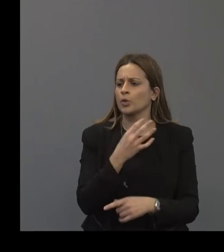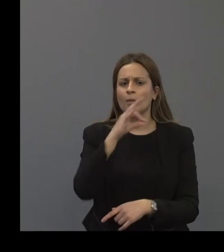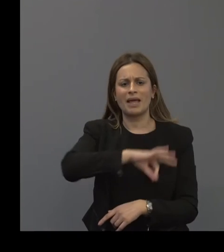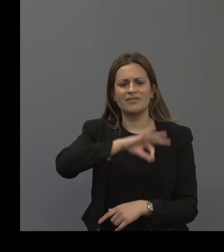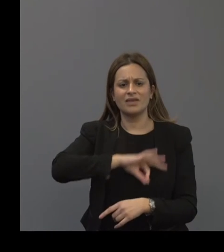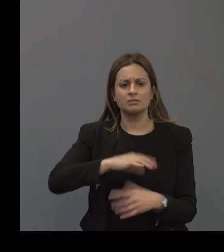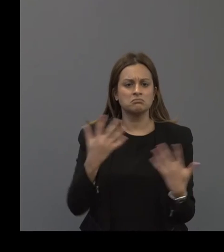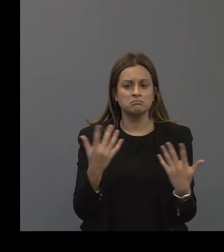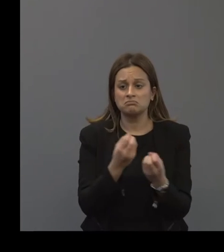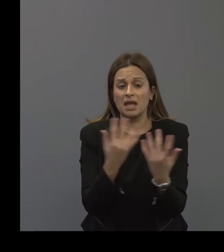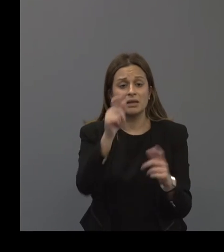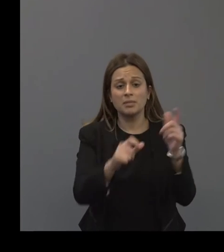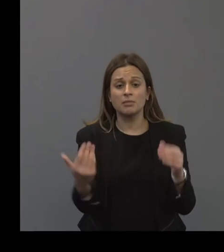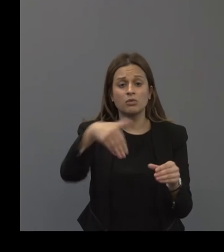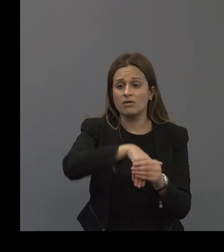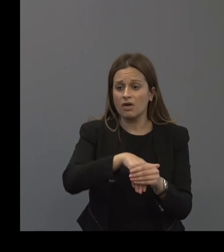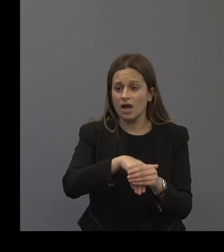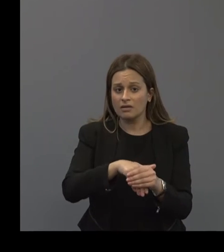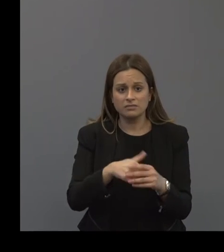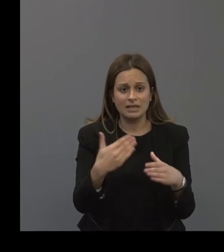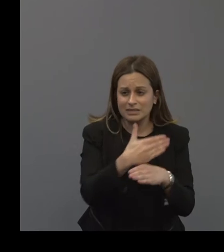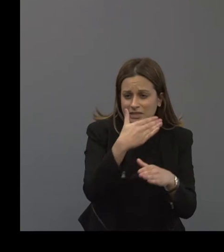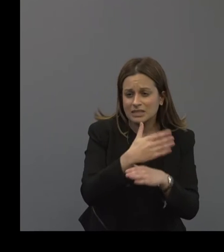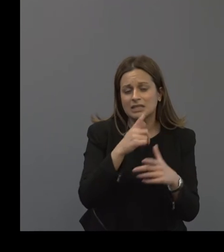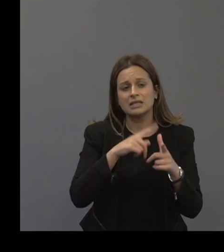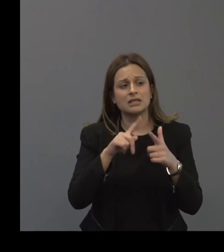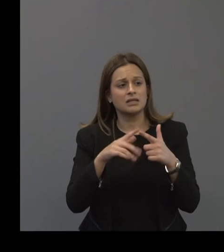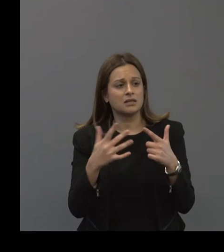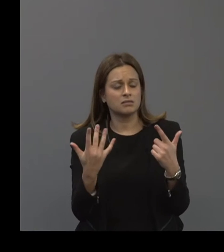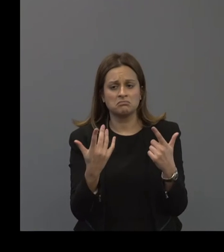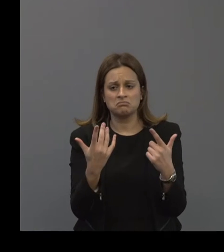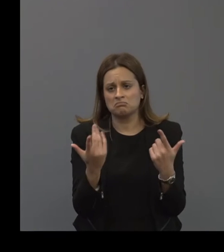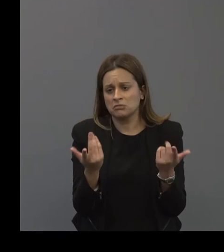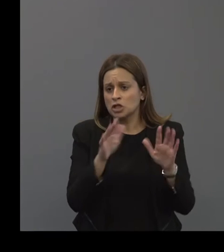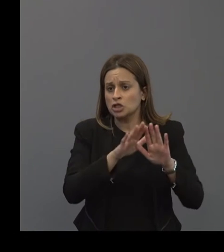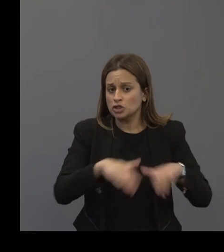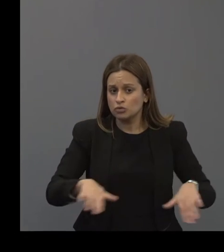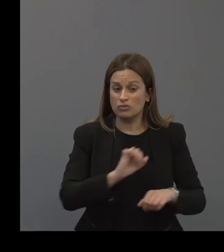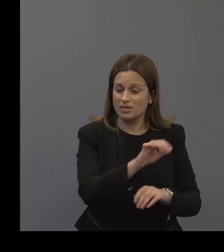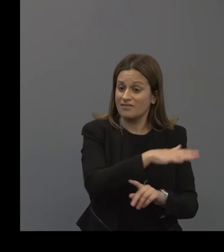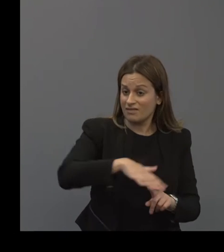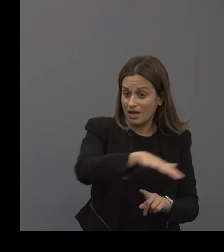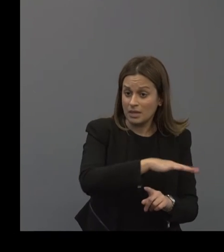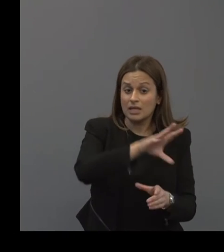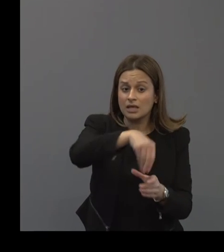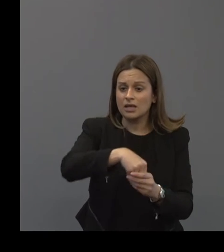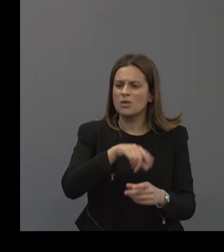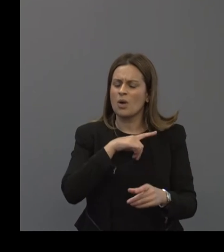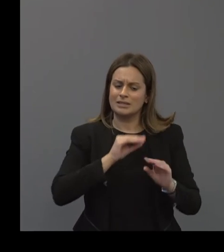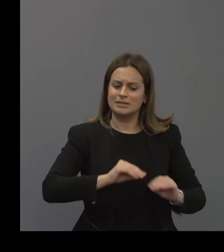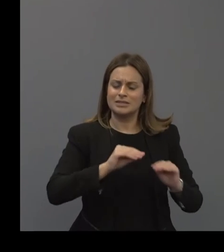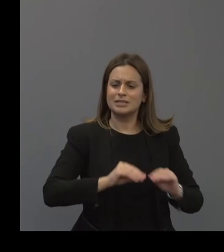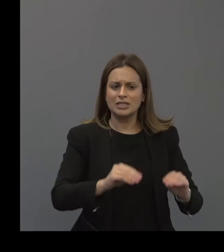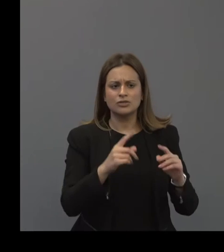it's anybody that attends one of our activities. It's children and their families. We teach the